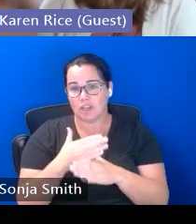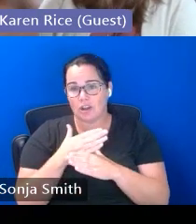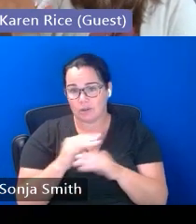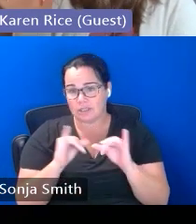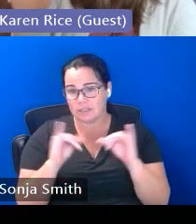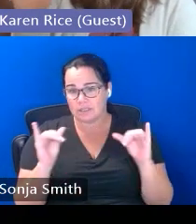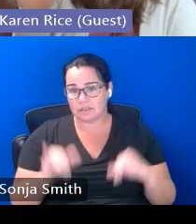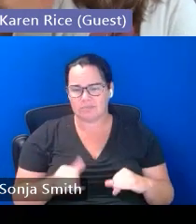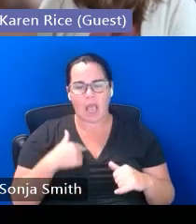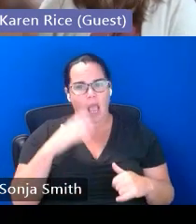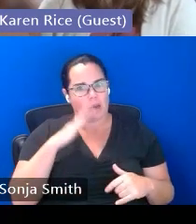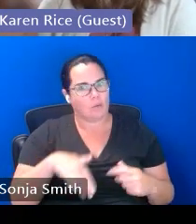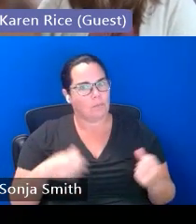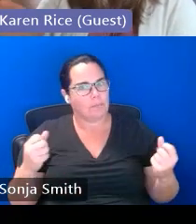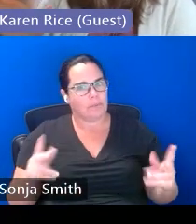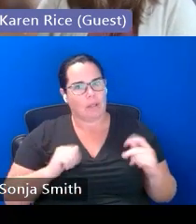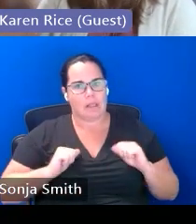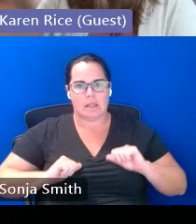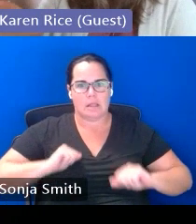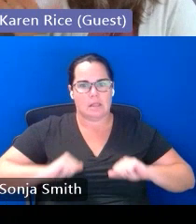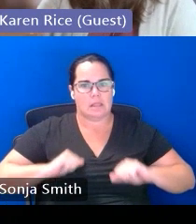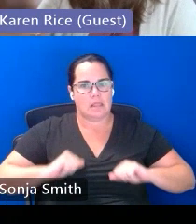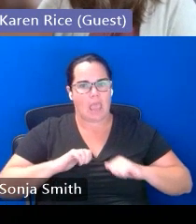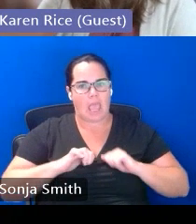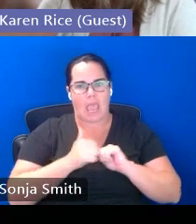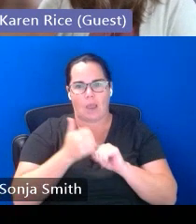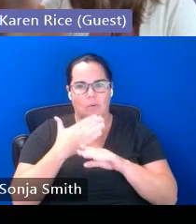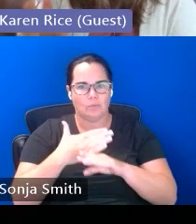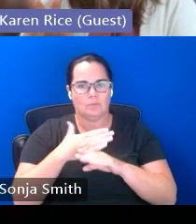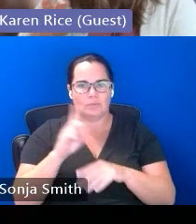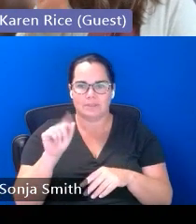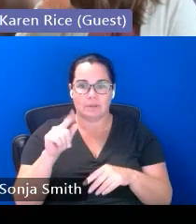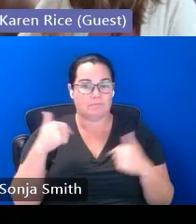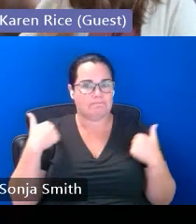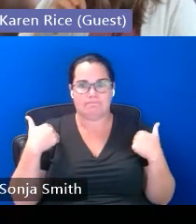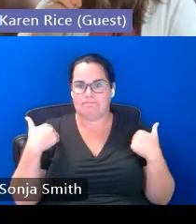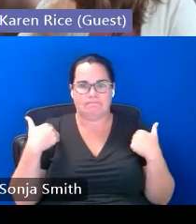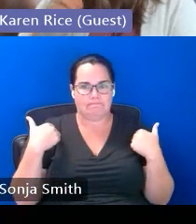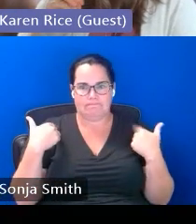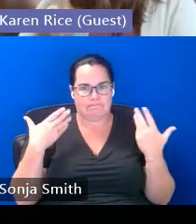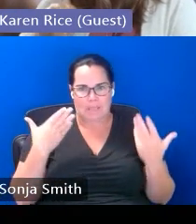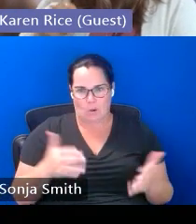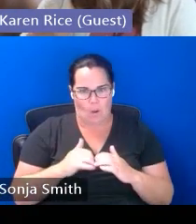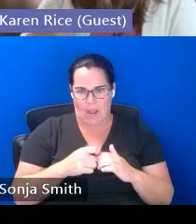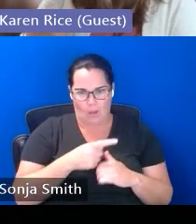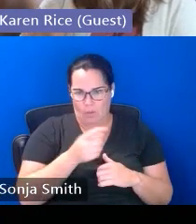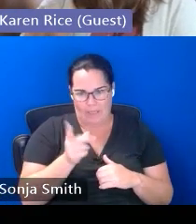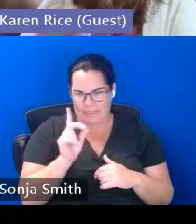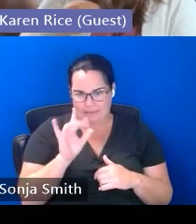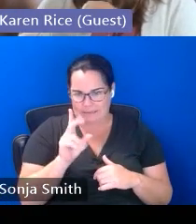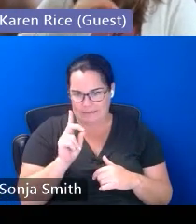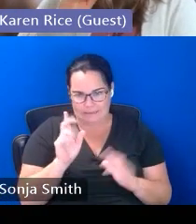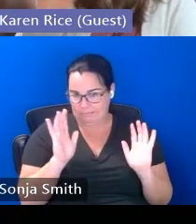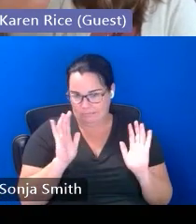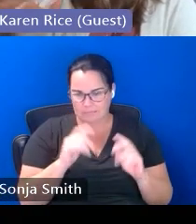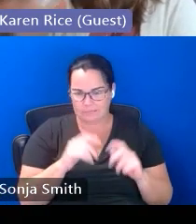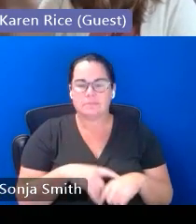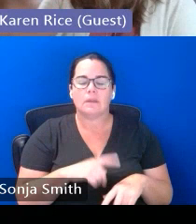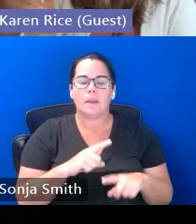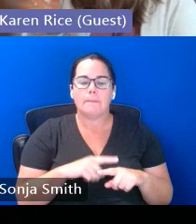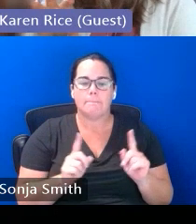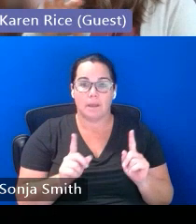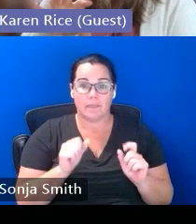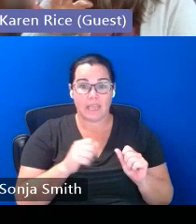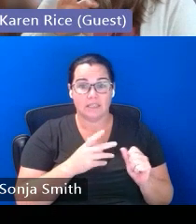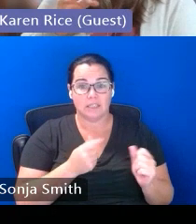about how to do data sharing and i don't have all the answers for that of how they made this work but somehow they set up a data system where they could share that data